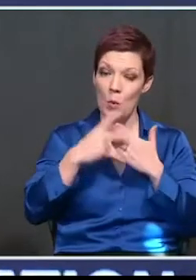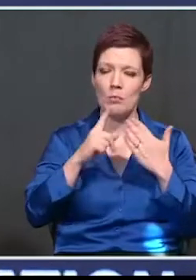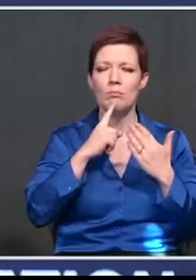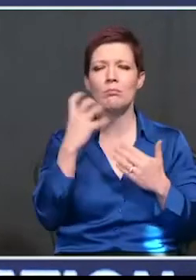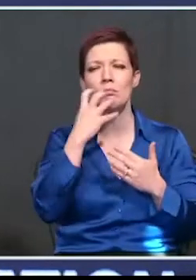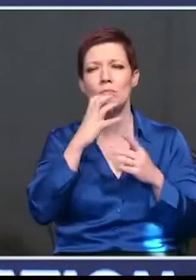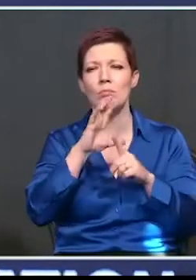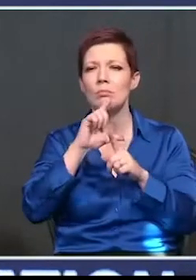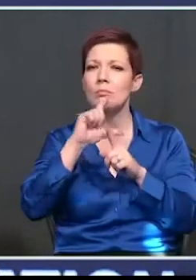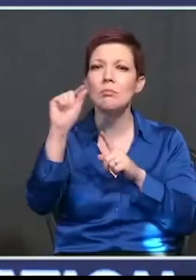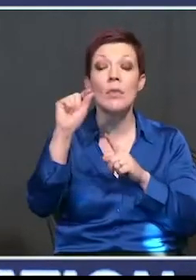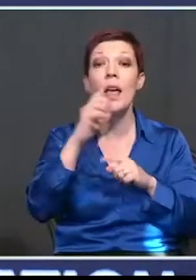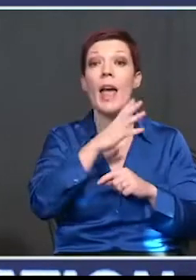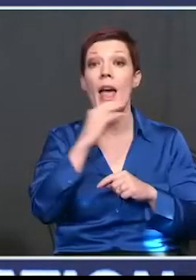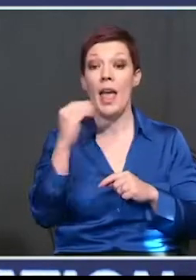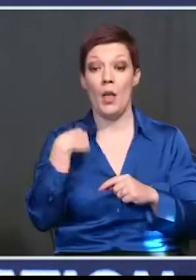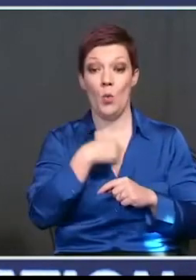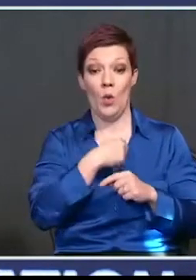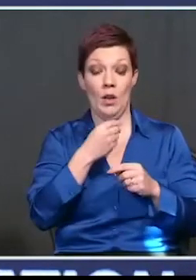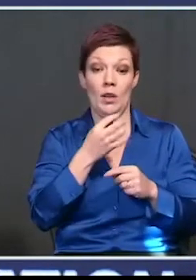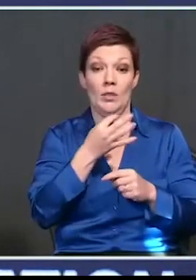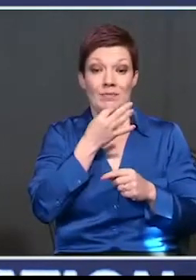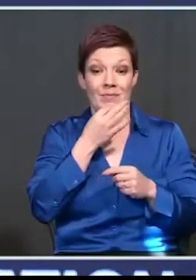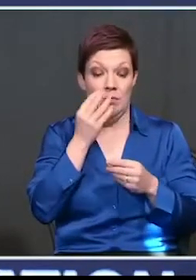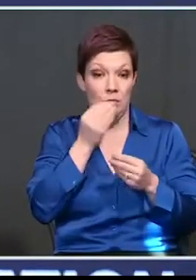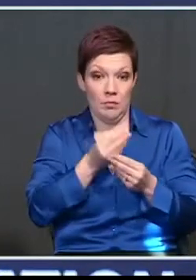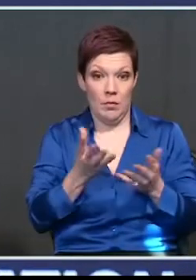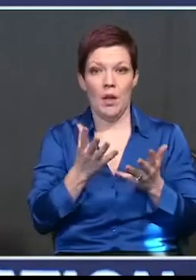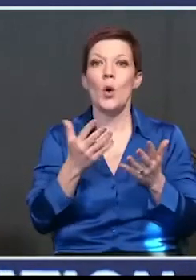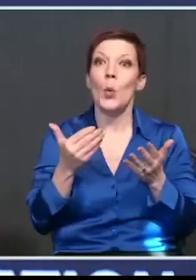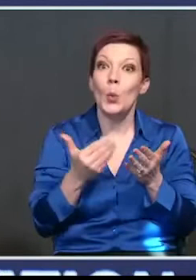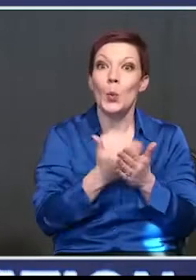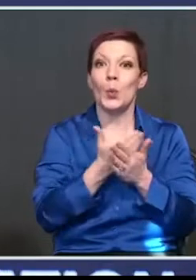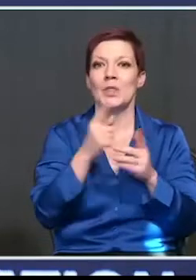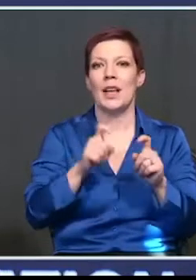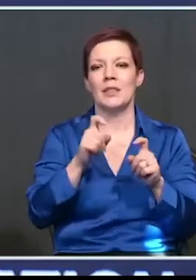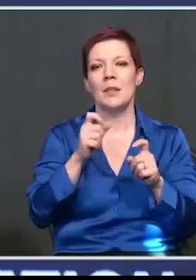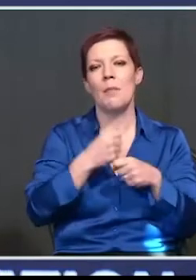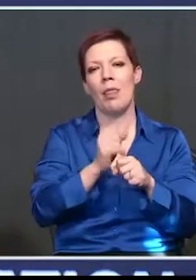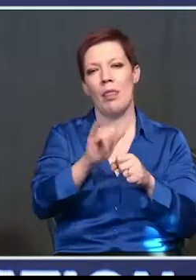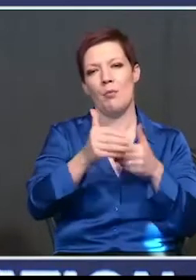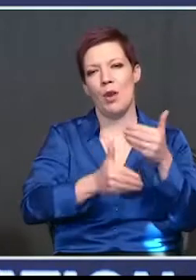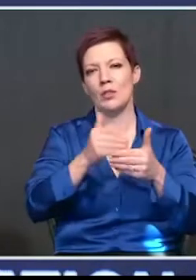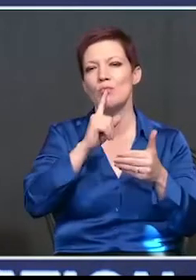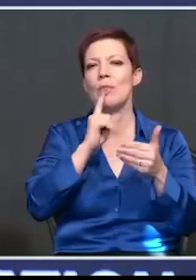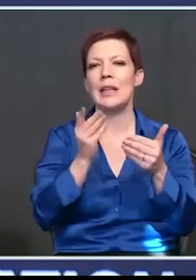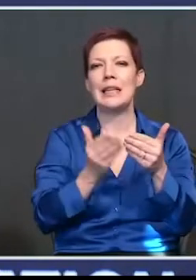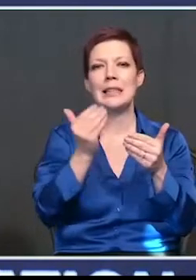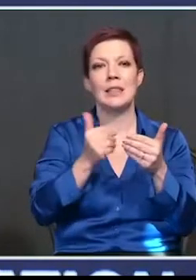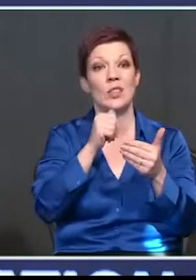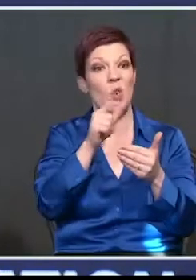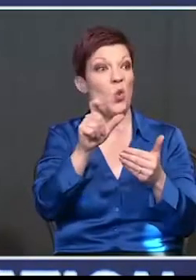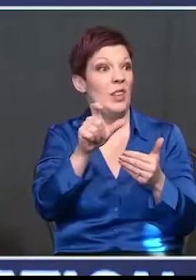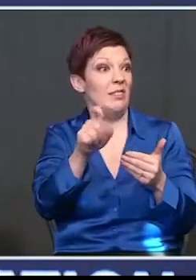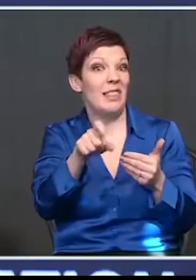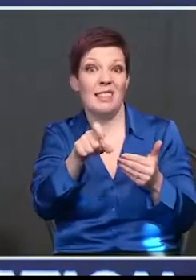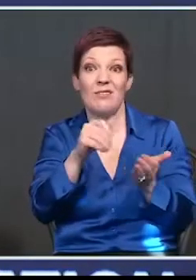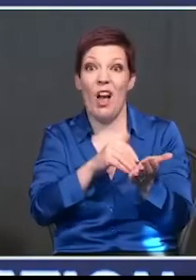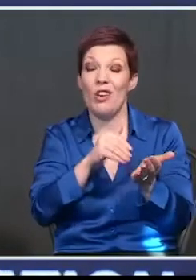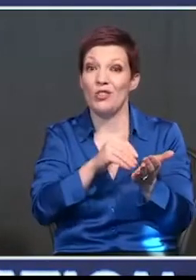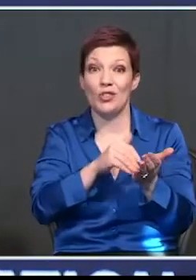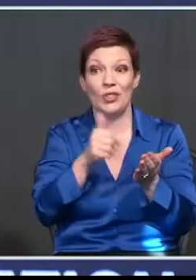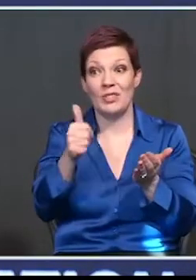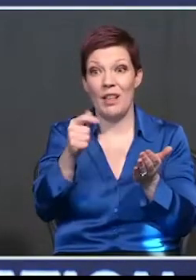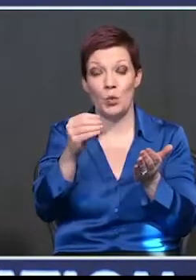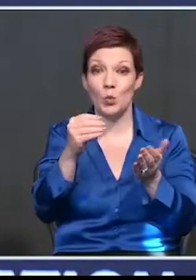out with new tests very shortly that will make the process even easier. And you won't need doctors necessarily to do the test.